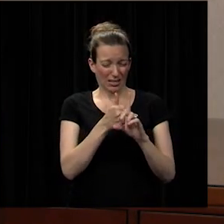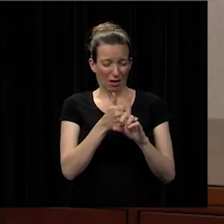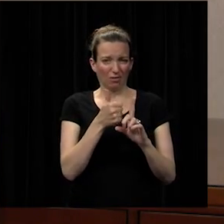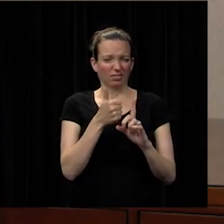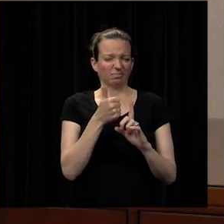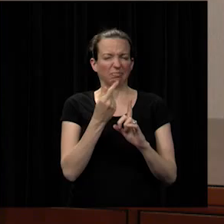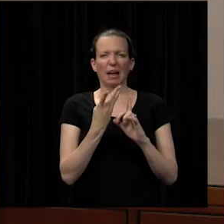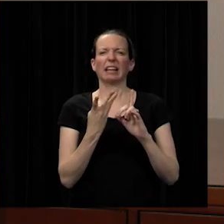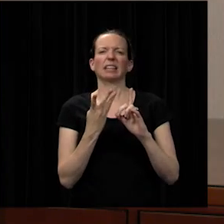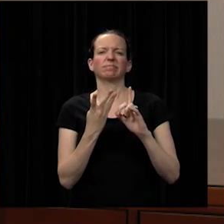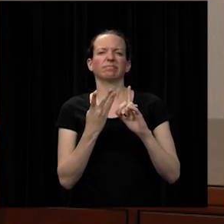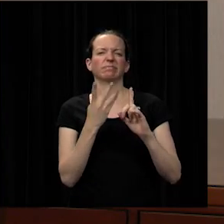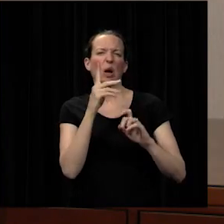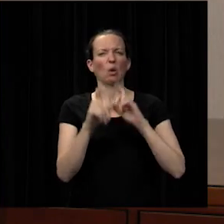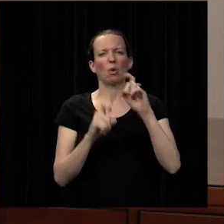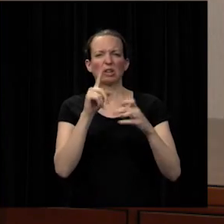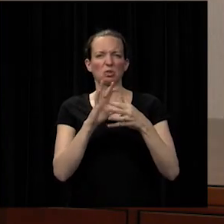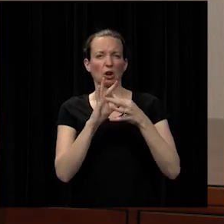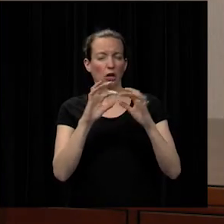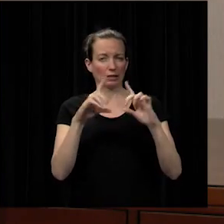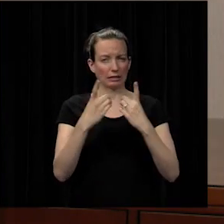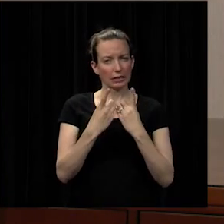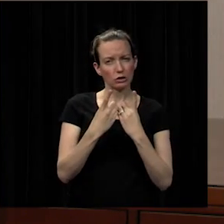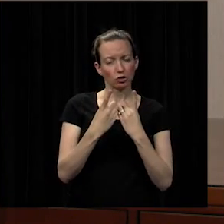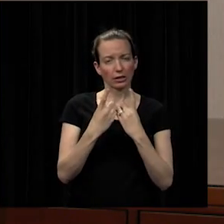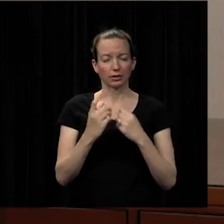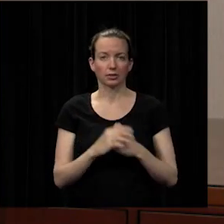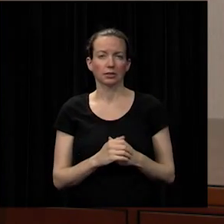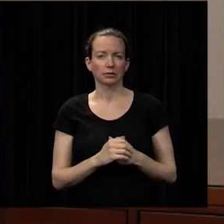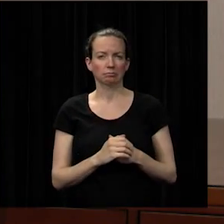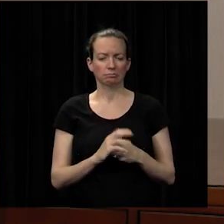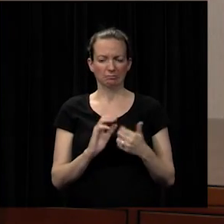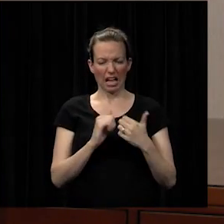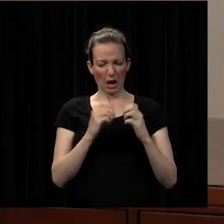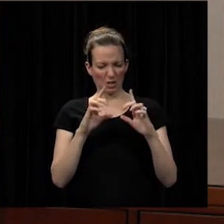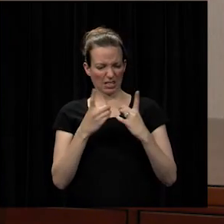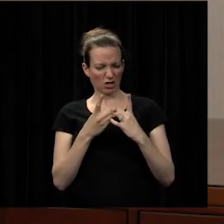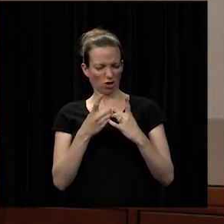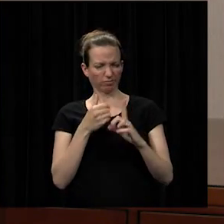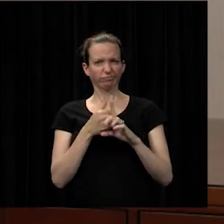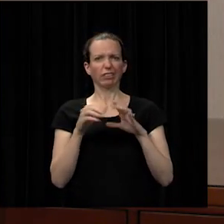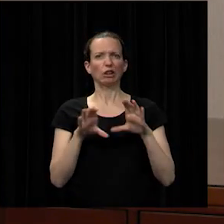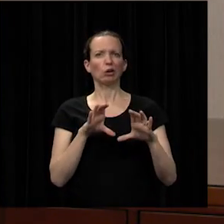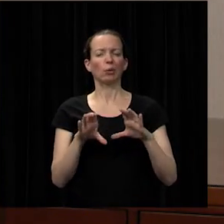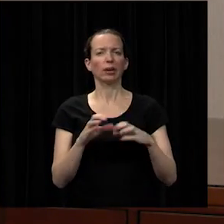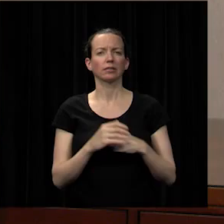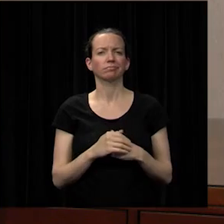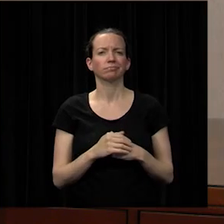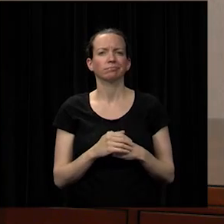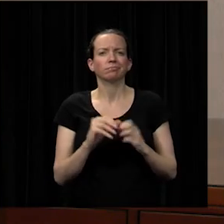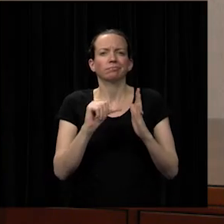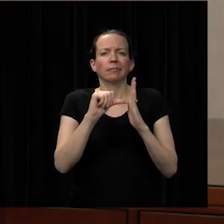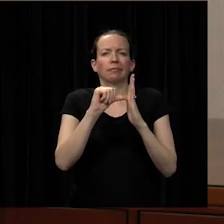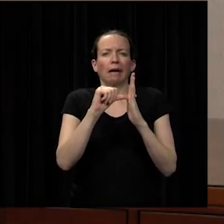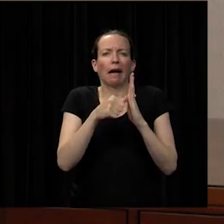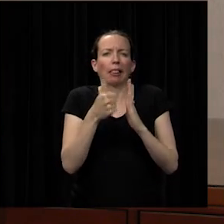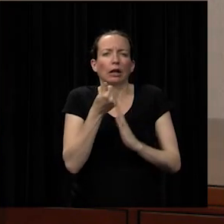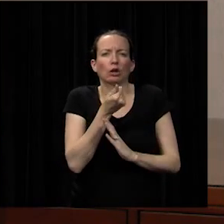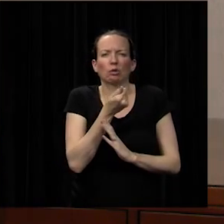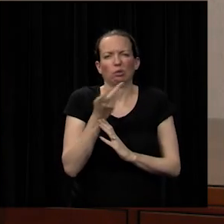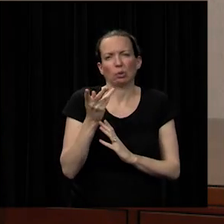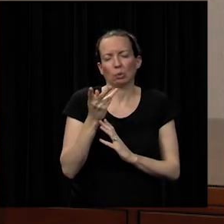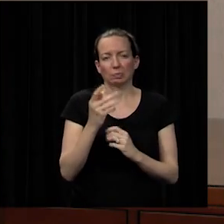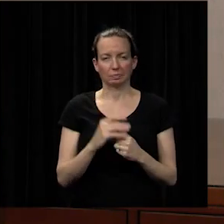asked to get a gauge if you will of how the district is doing and i highlighted just a few of them for you here